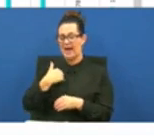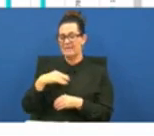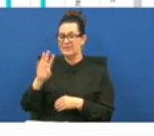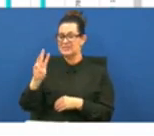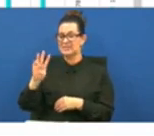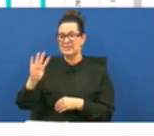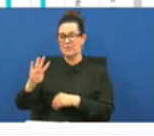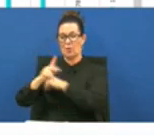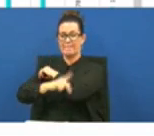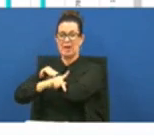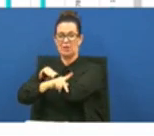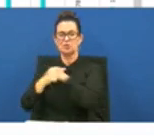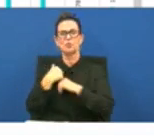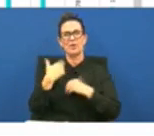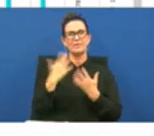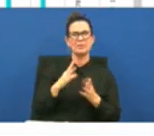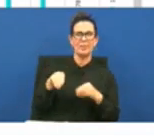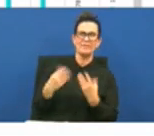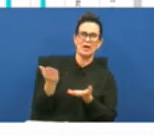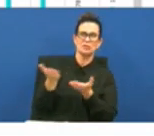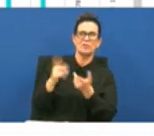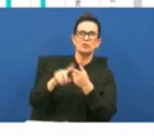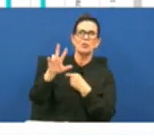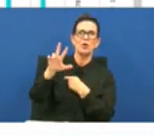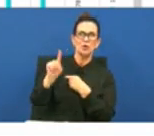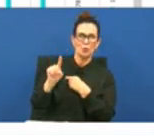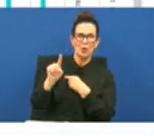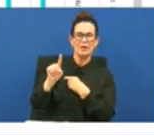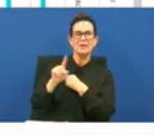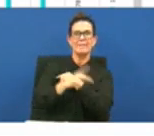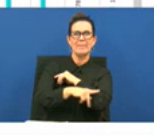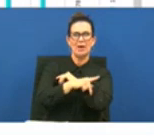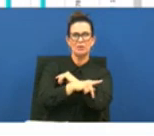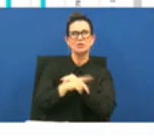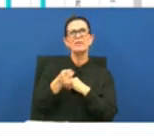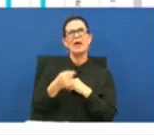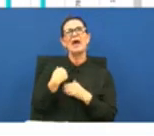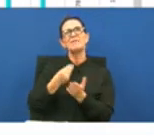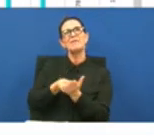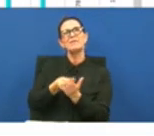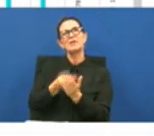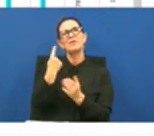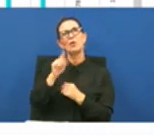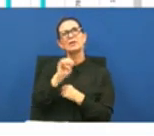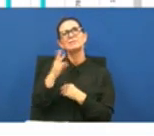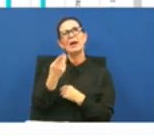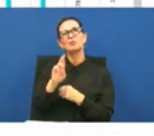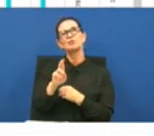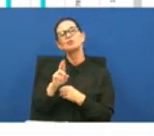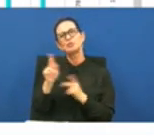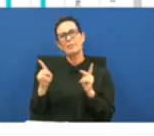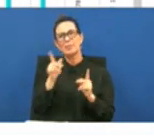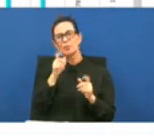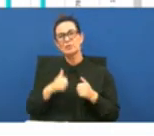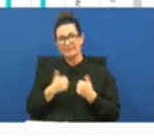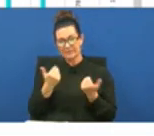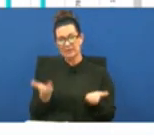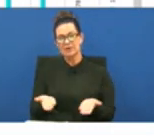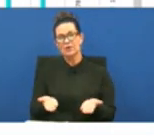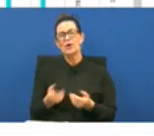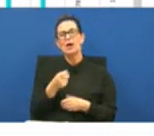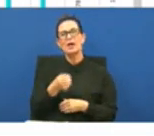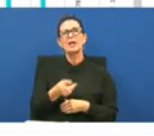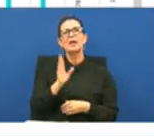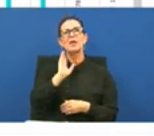that the dedicated tax funding that our east back rich parish residents have given it's only